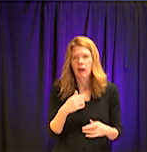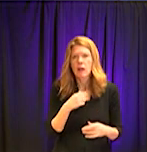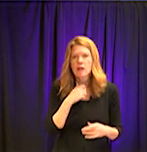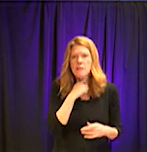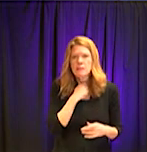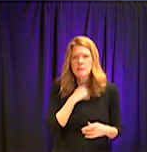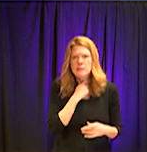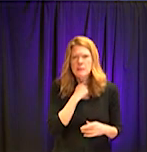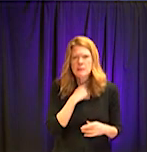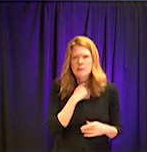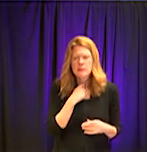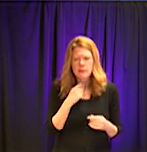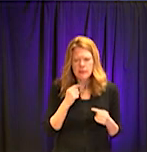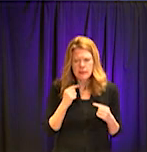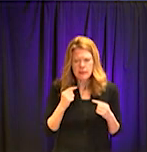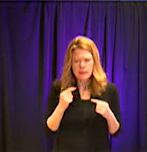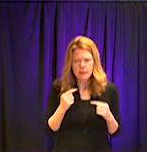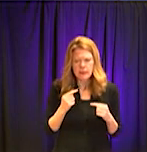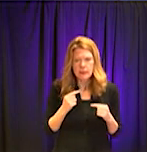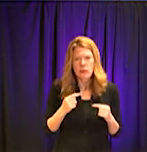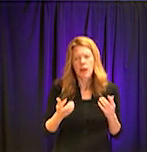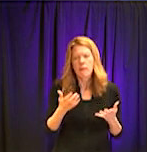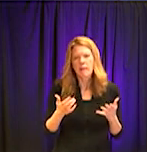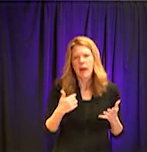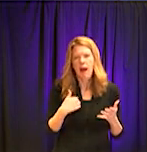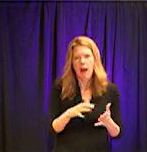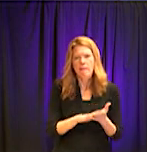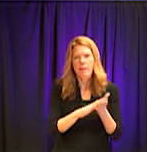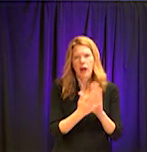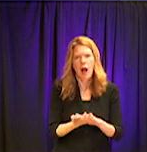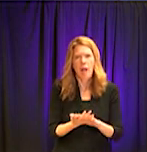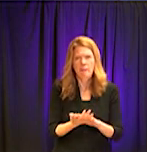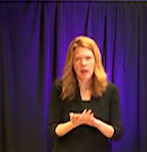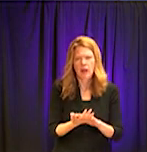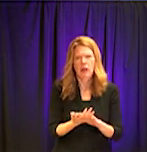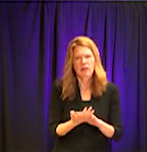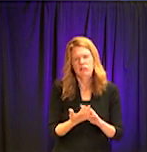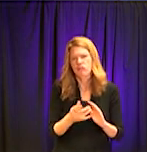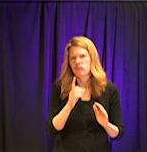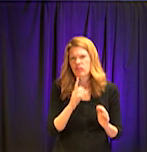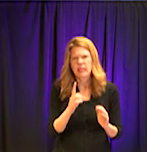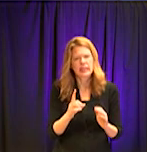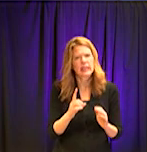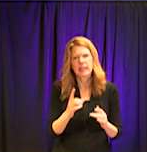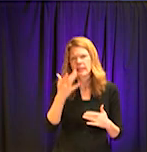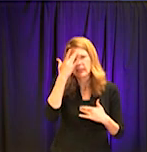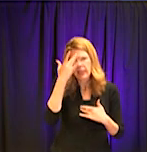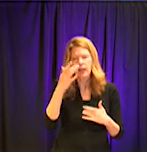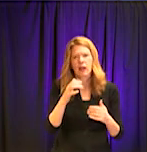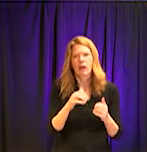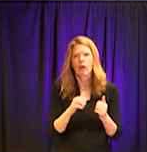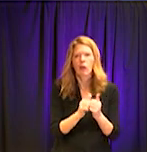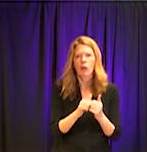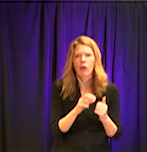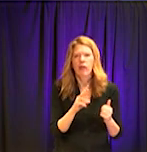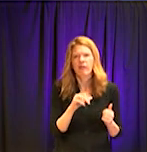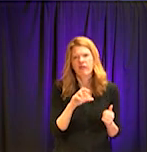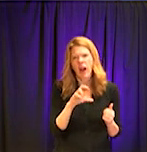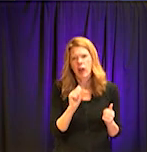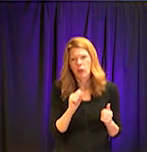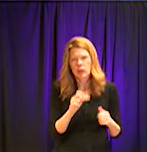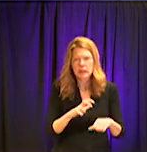coronavirus? I mean, we're all so, so scared. Will I be able to pay my bills as we see